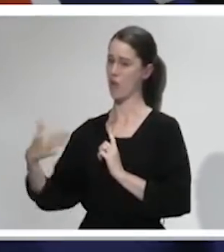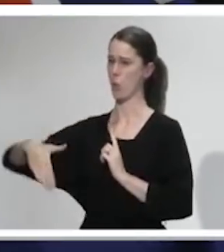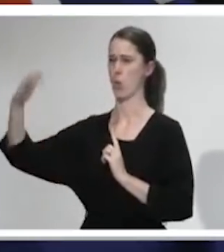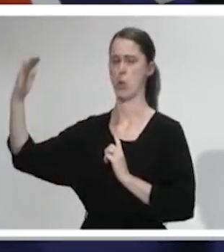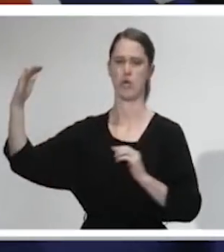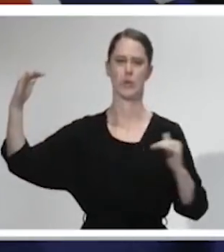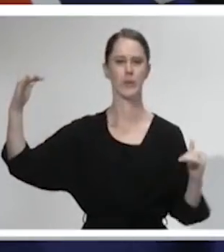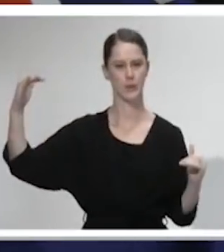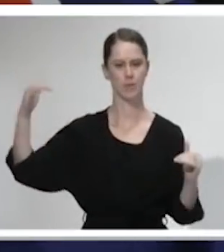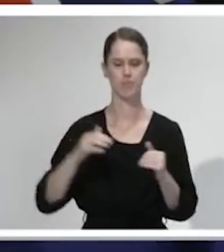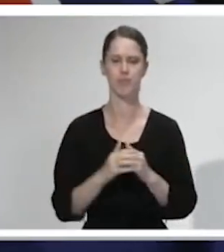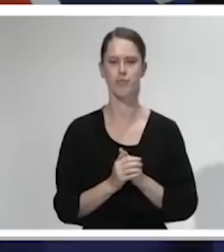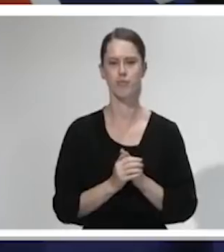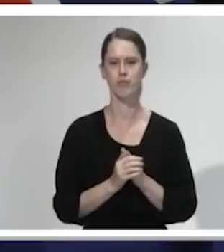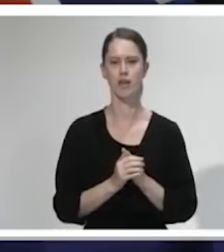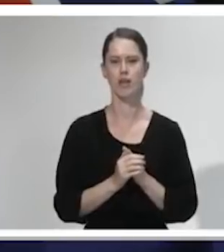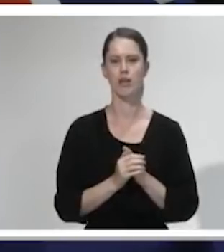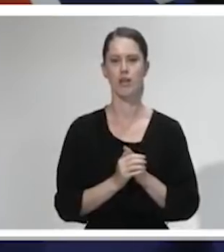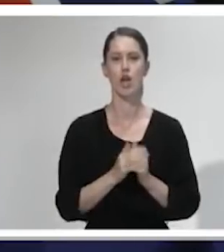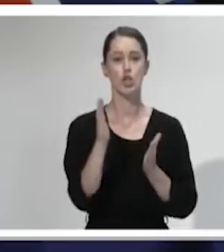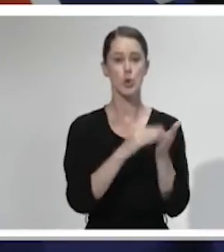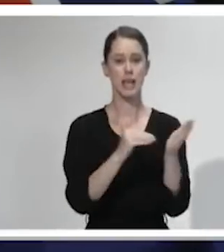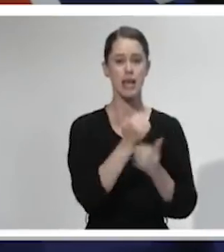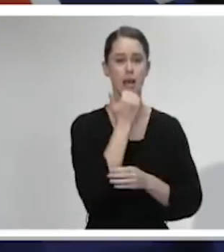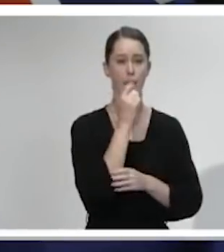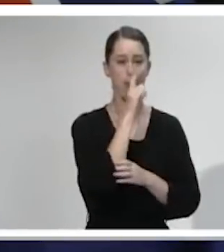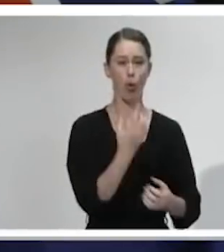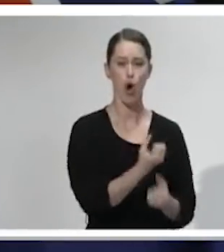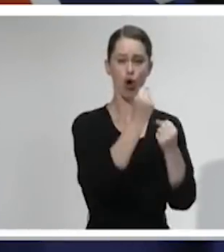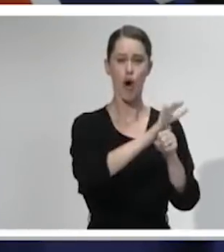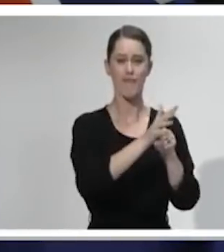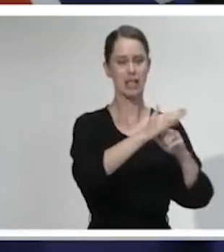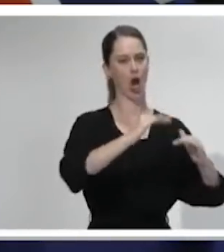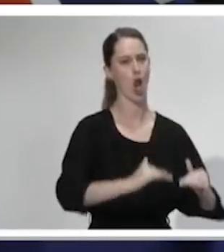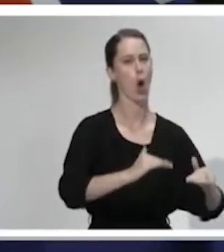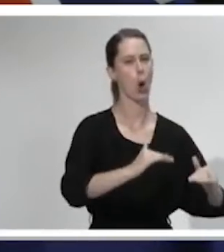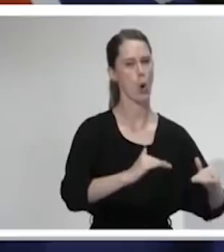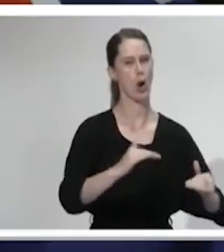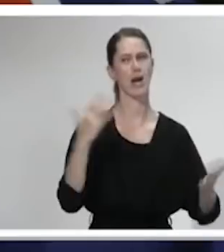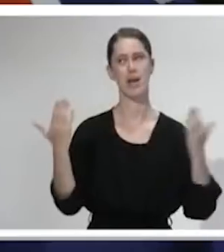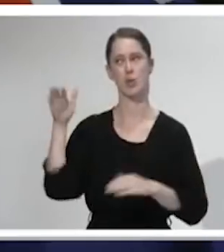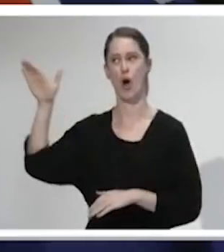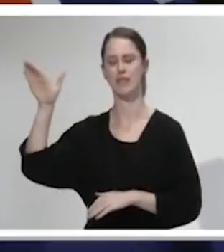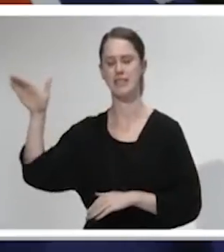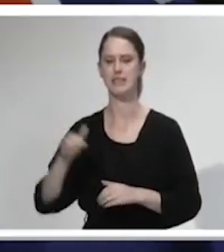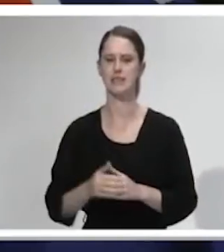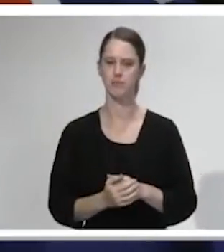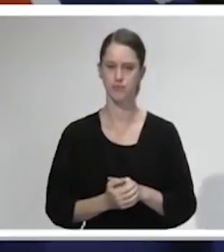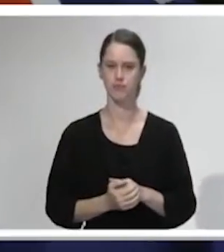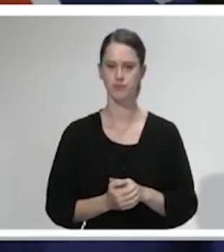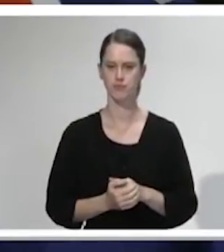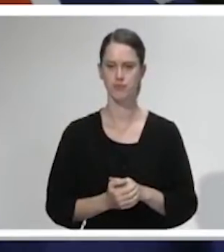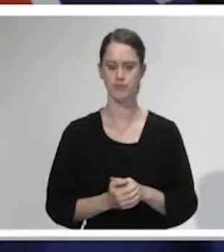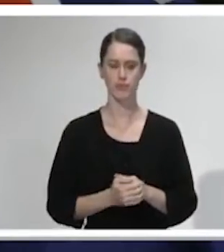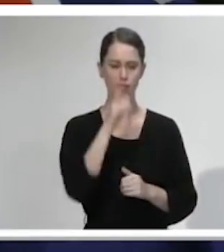lowest number of confirmed cases per 100,000 people in the world. We have a relatively low proportion